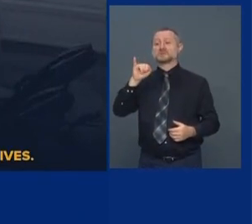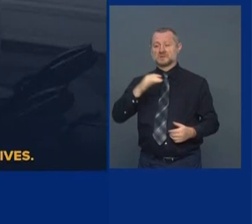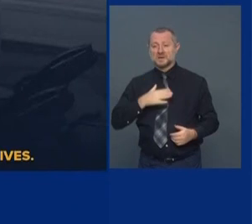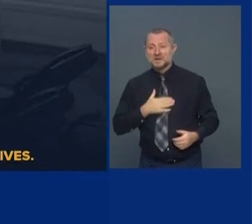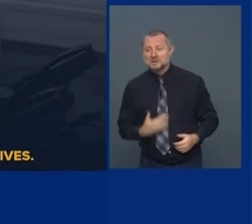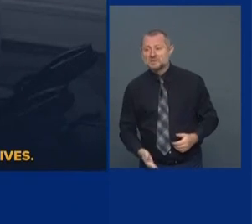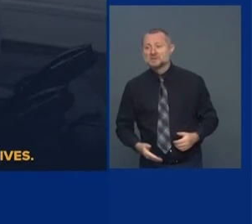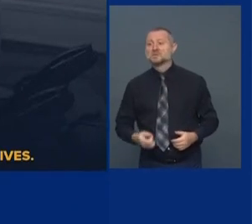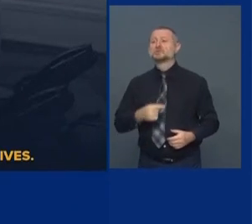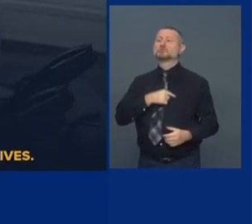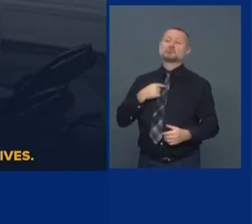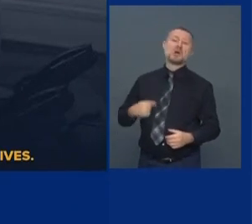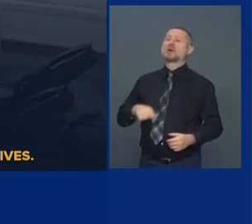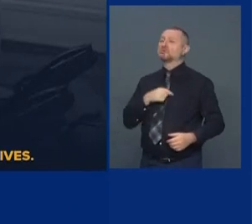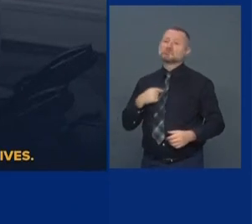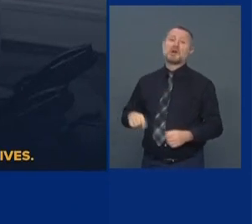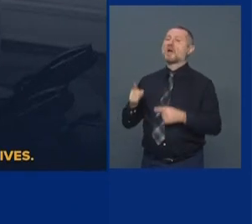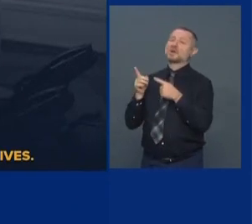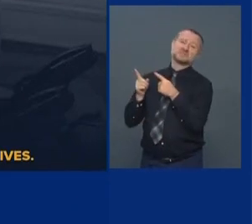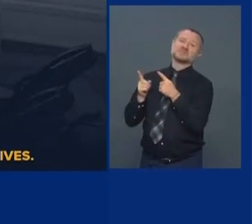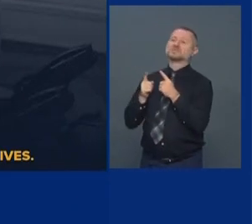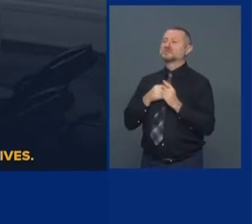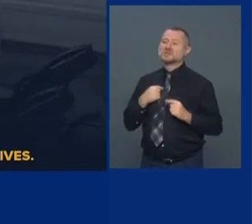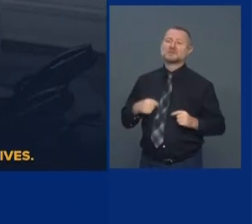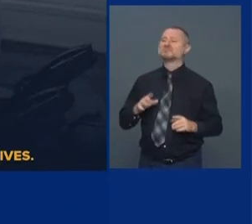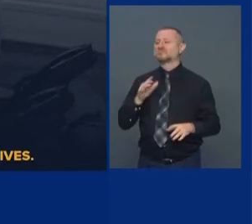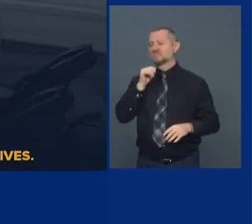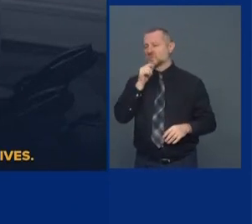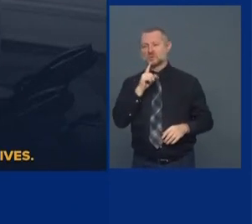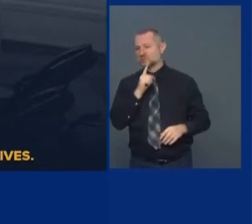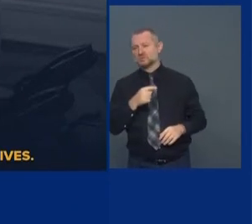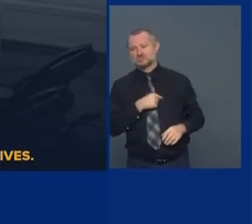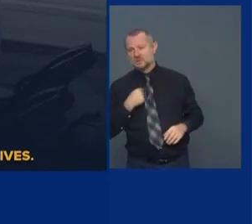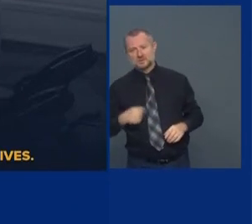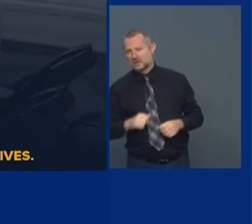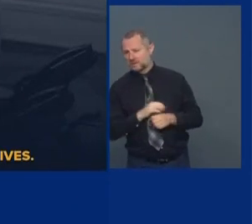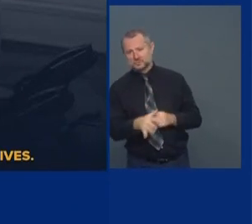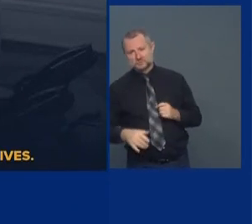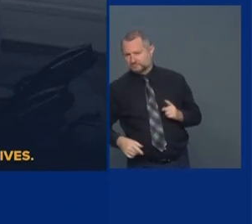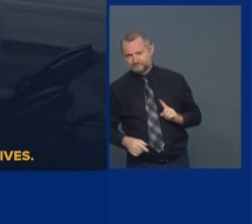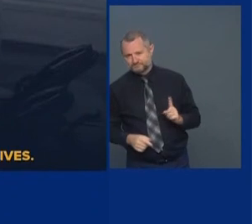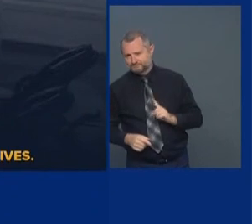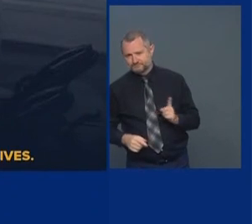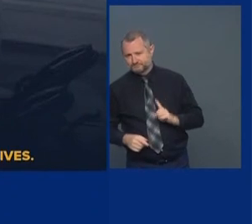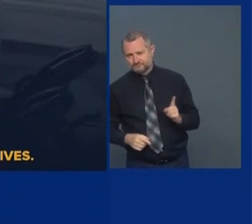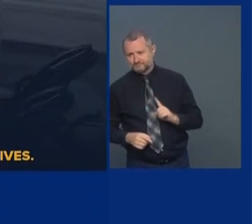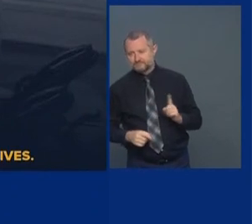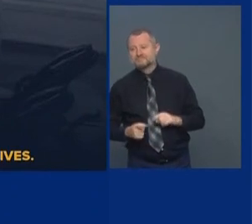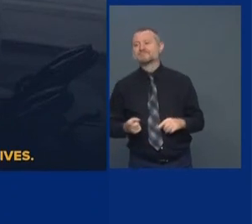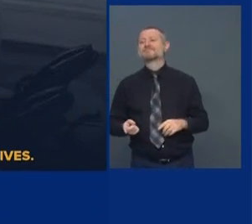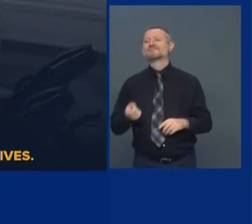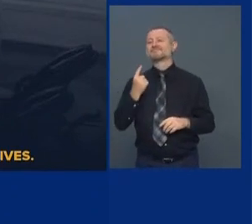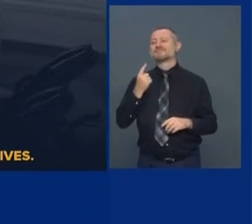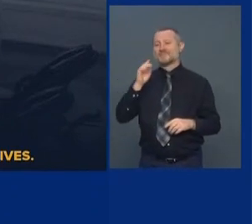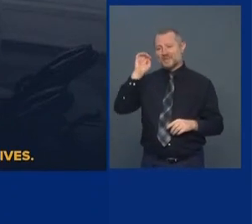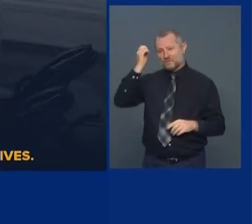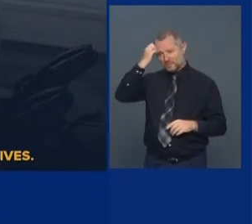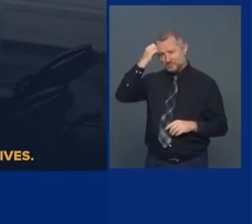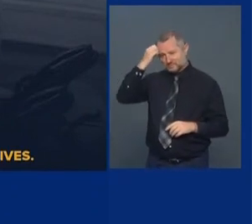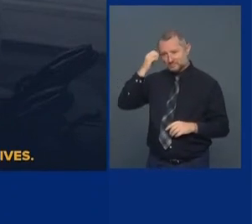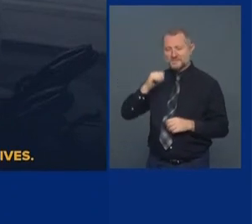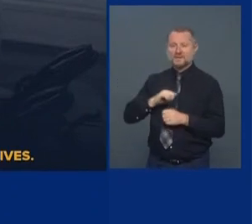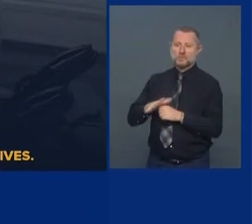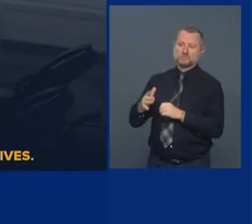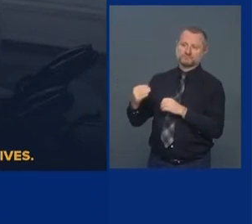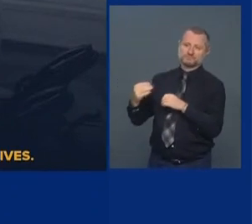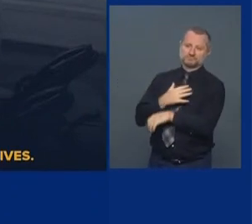virus, the China virus, the China virus. It was not the China virus. It was the European virus that came to New York.